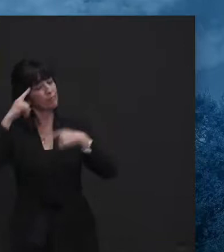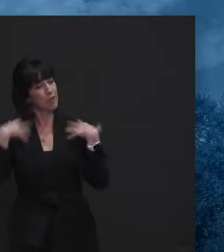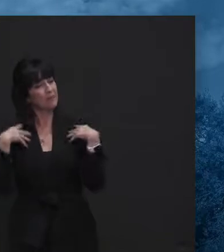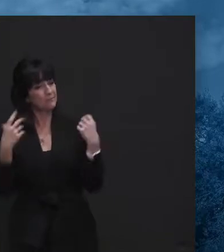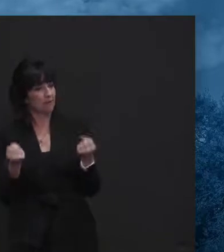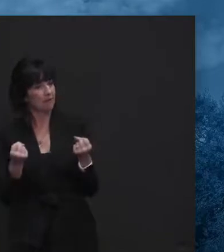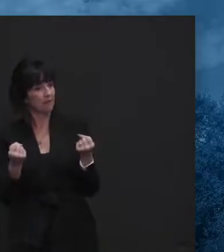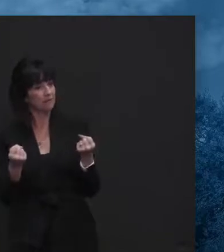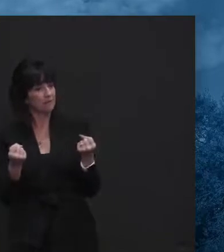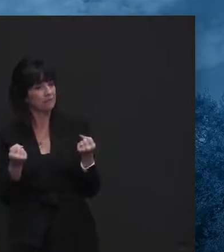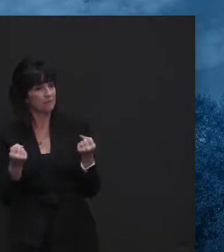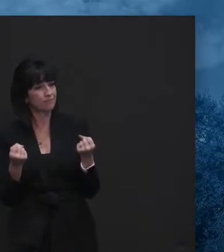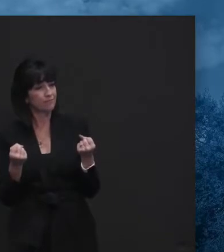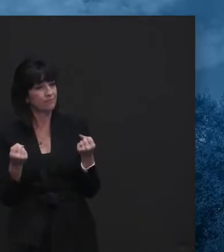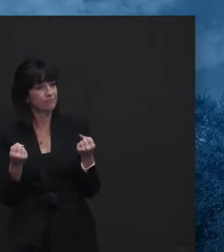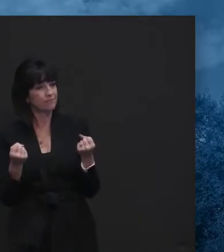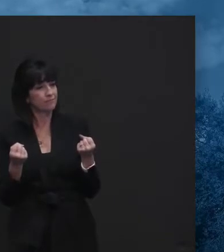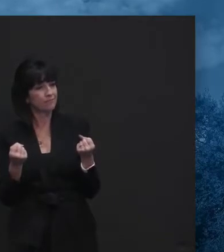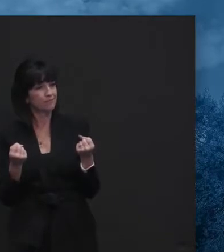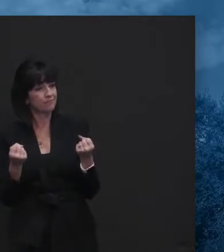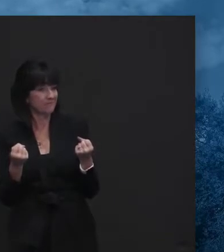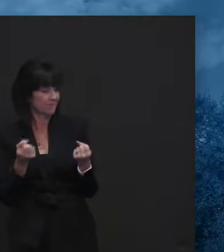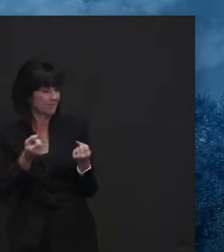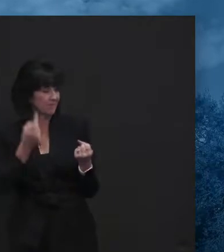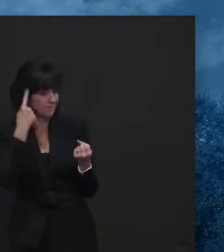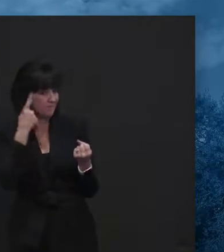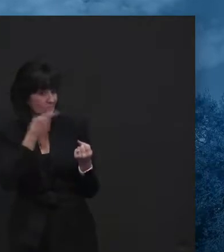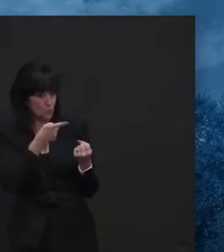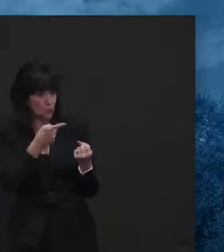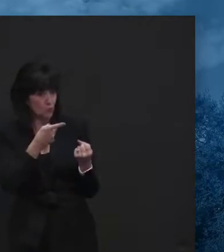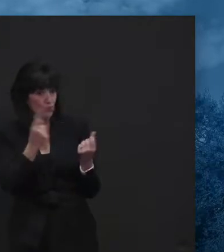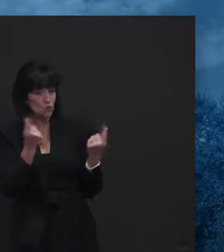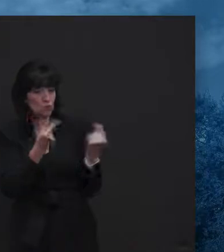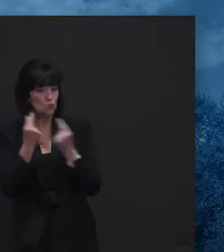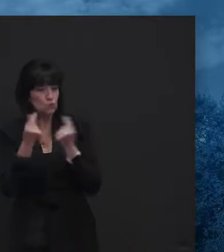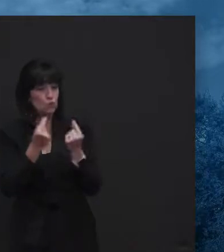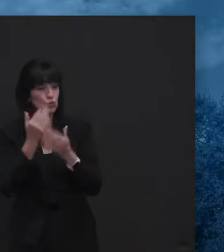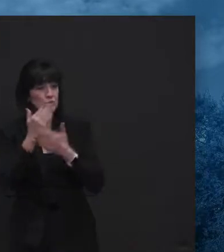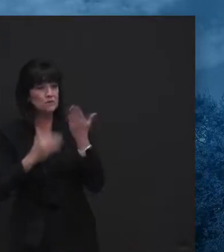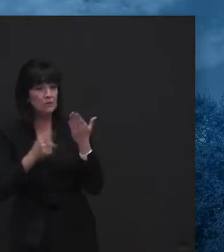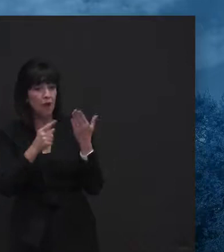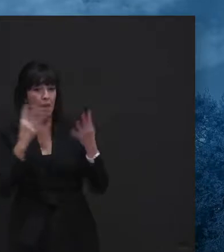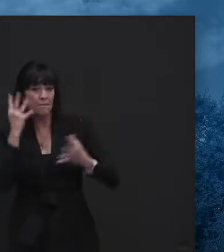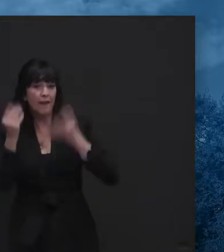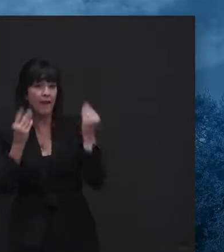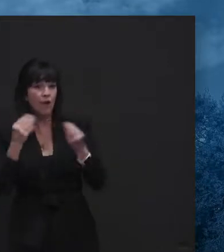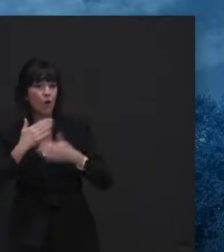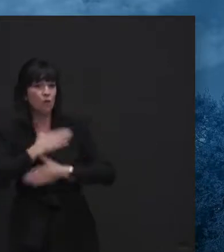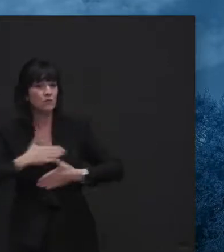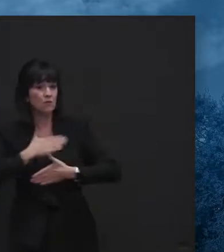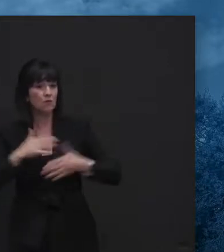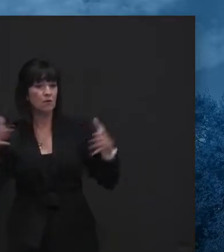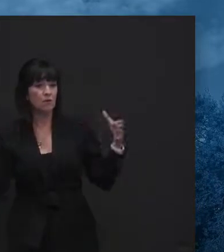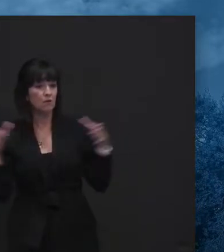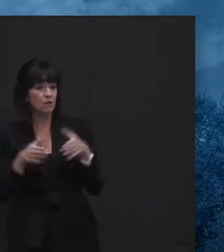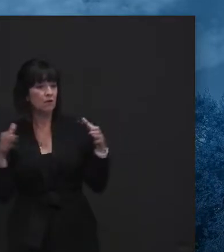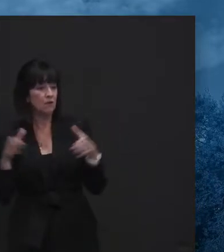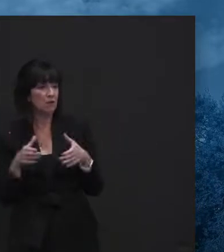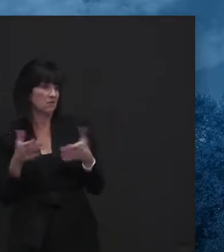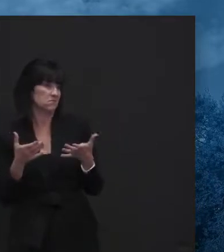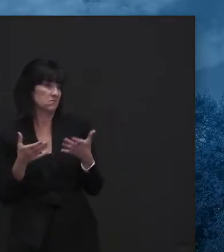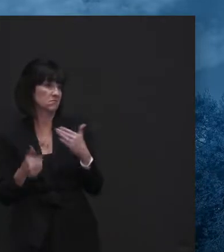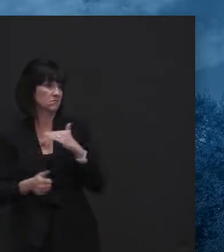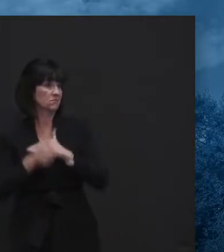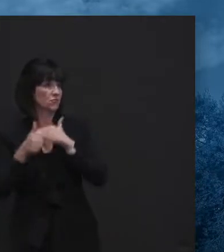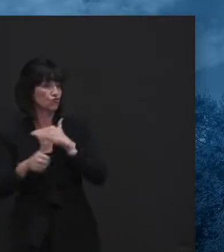They also bring with it a certain amount of risk in terms of exposure, um, even on a, on a